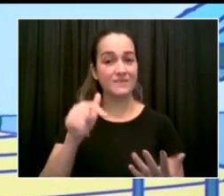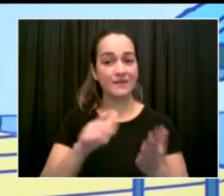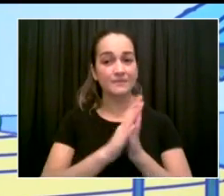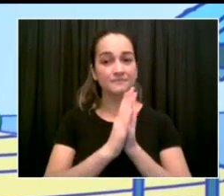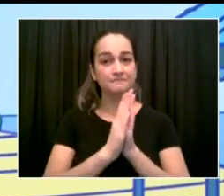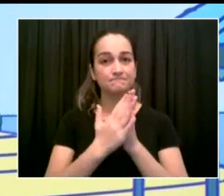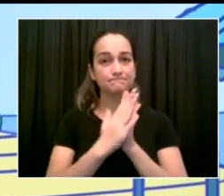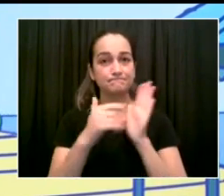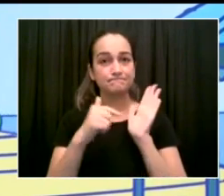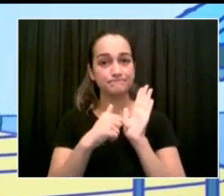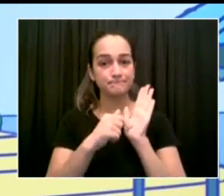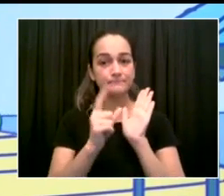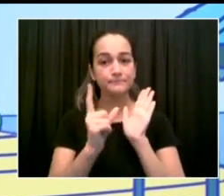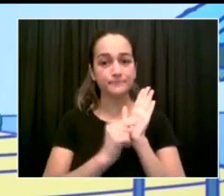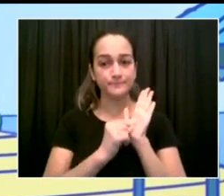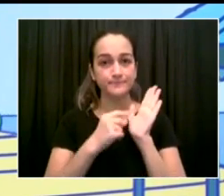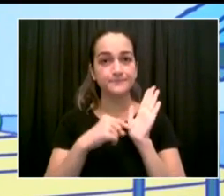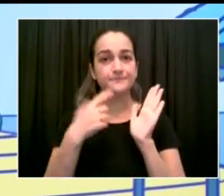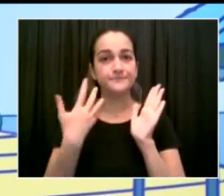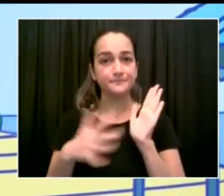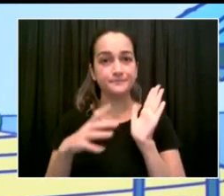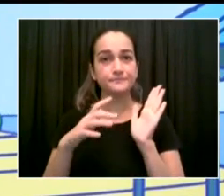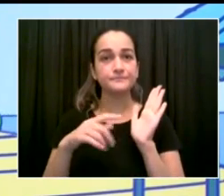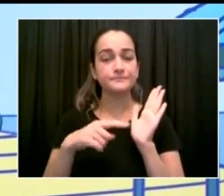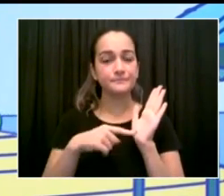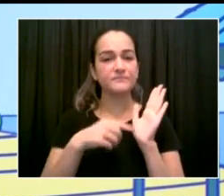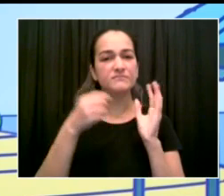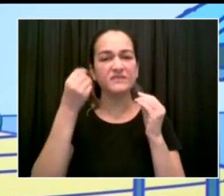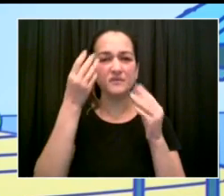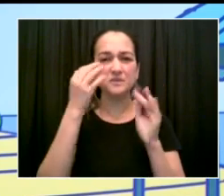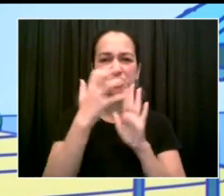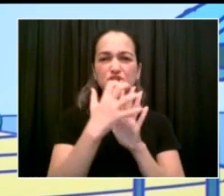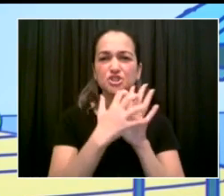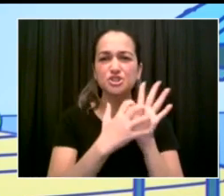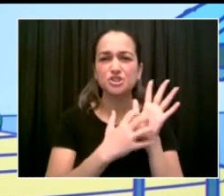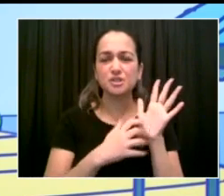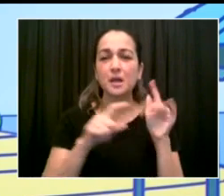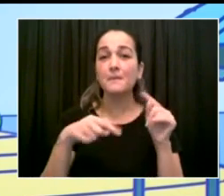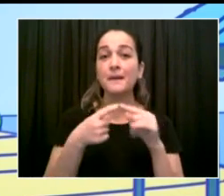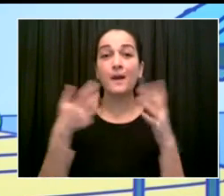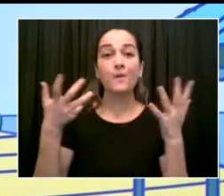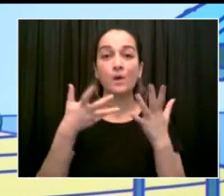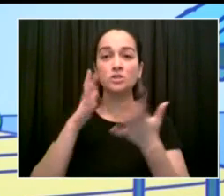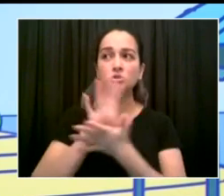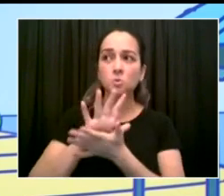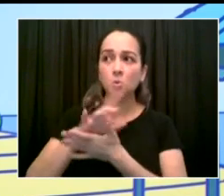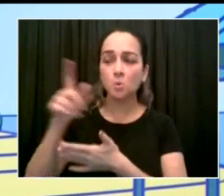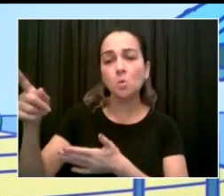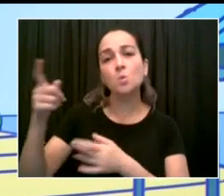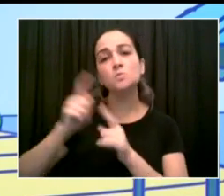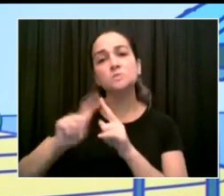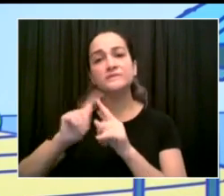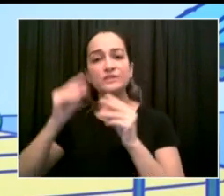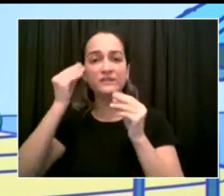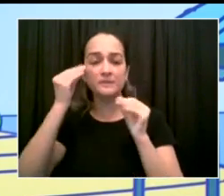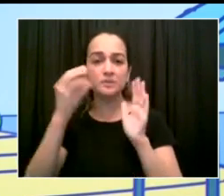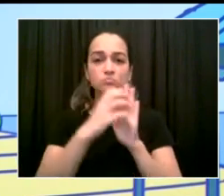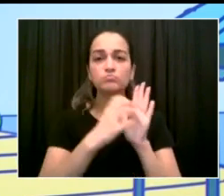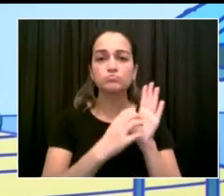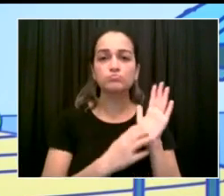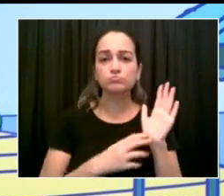kids, everyone know how this new school year is going to go. There's a lot of material in here,